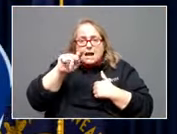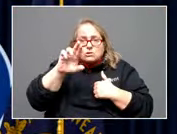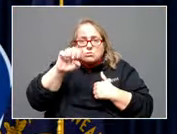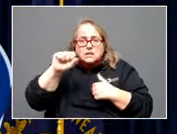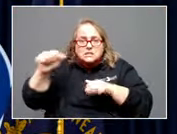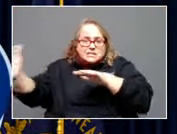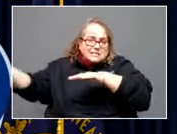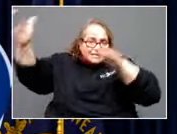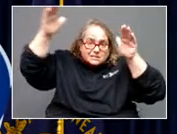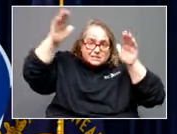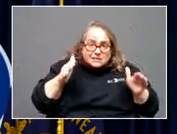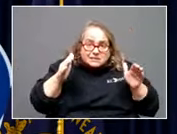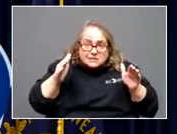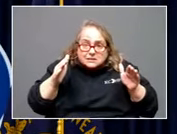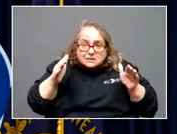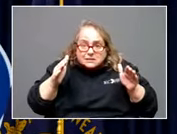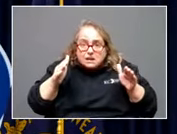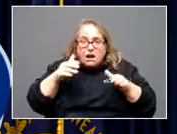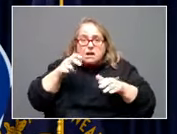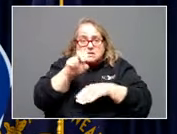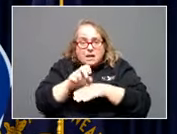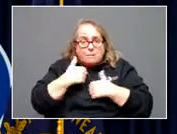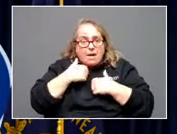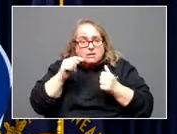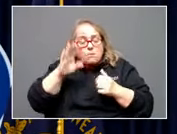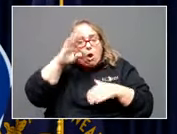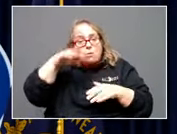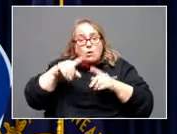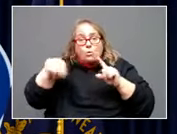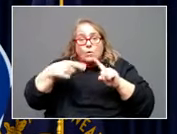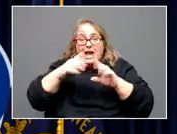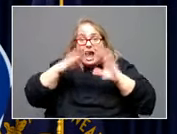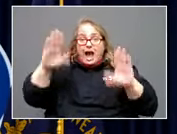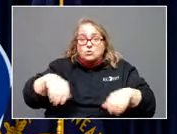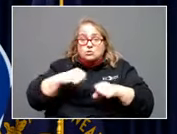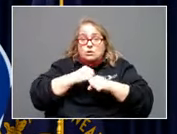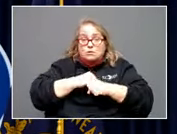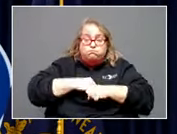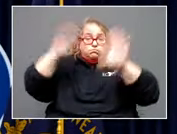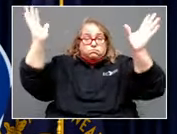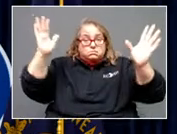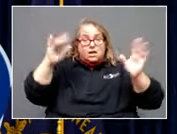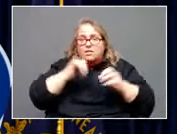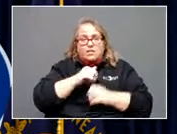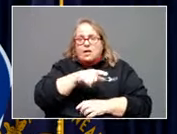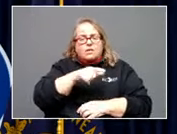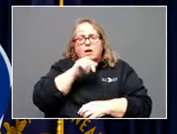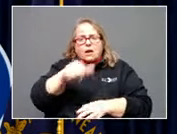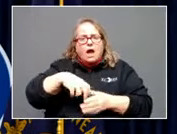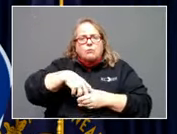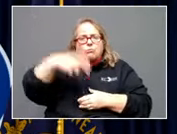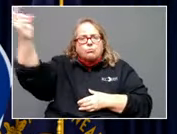you know, just hoping as their house exploded that they wouldn't go with it. So we want to make sure we're there for those kids